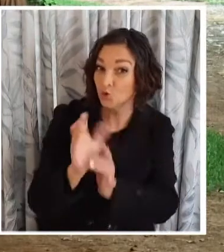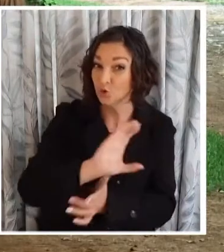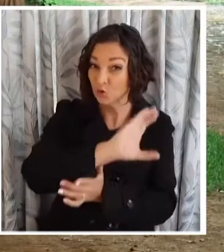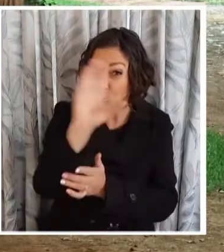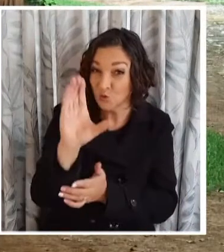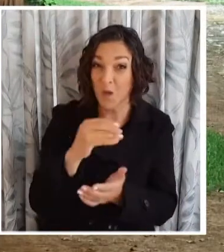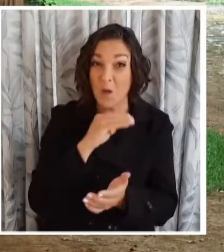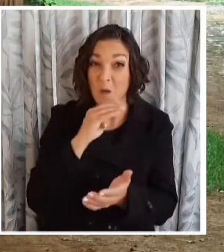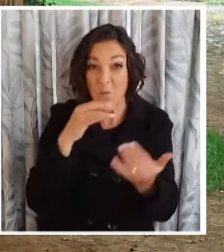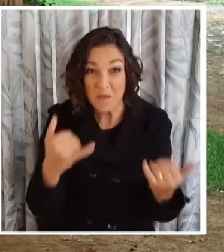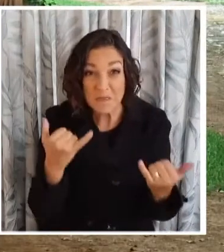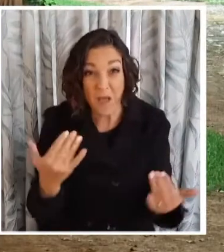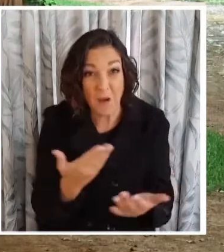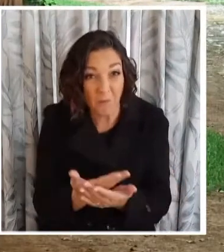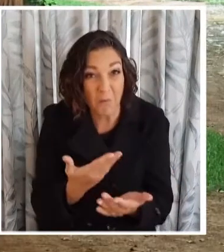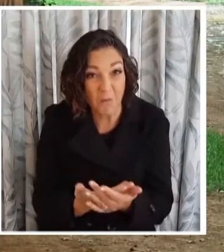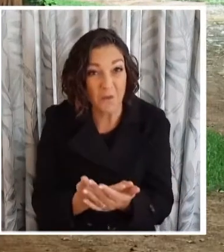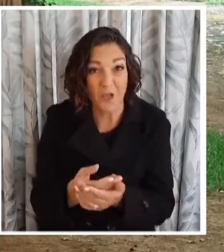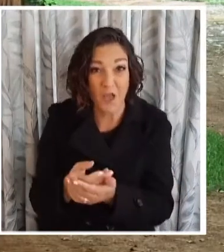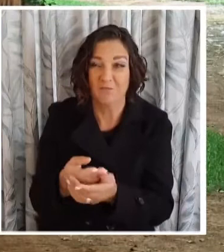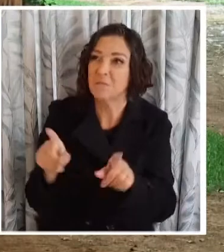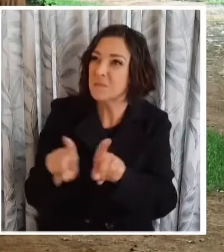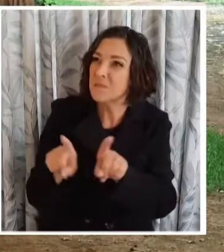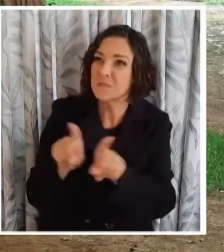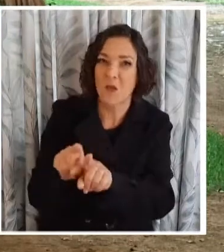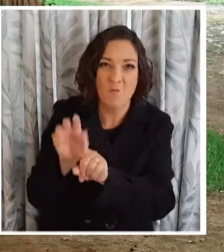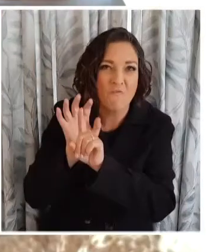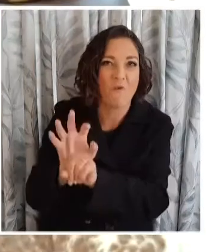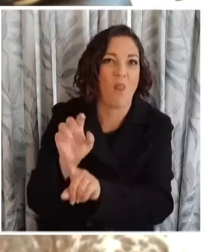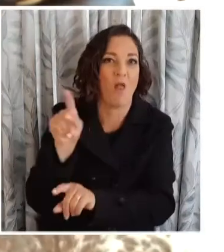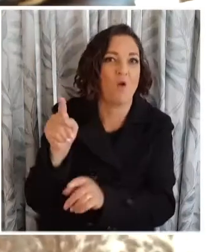quarter of the world's population in the palm of his hand.